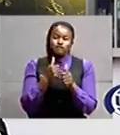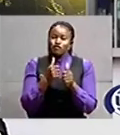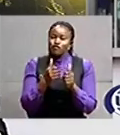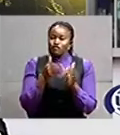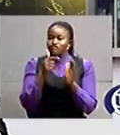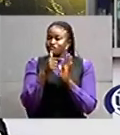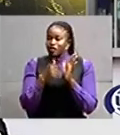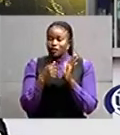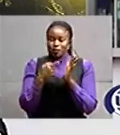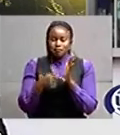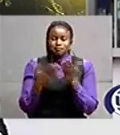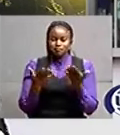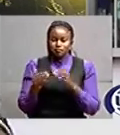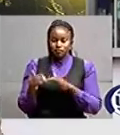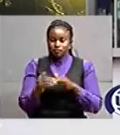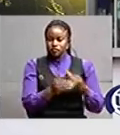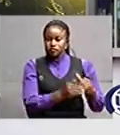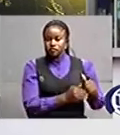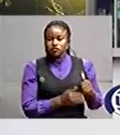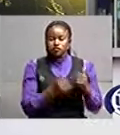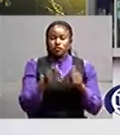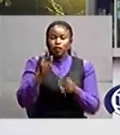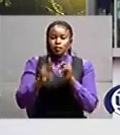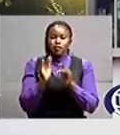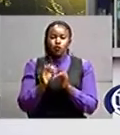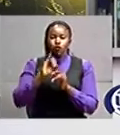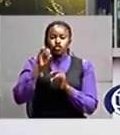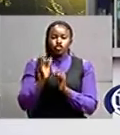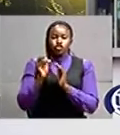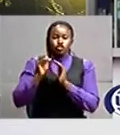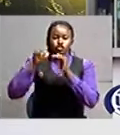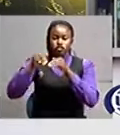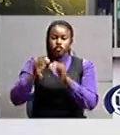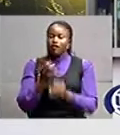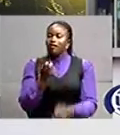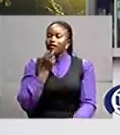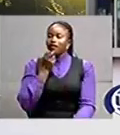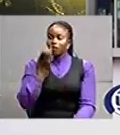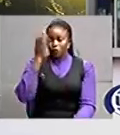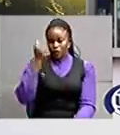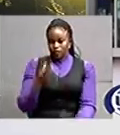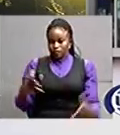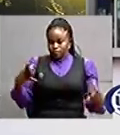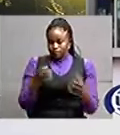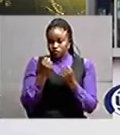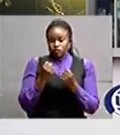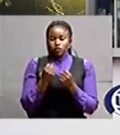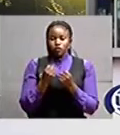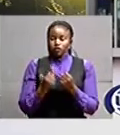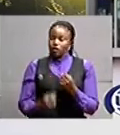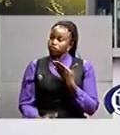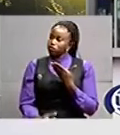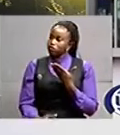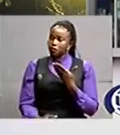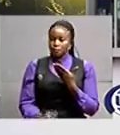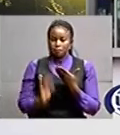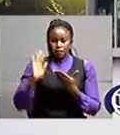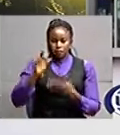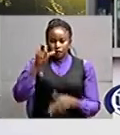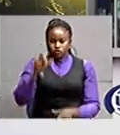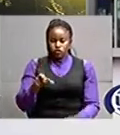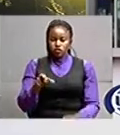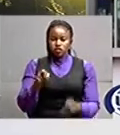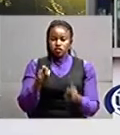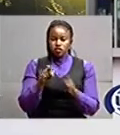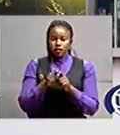now gg municipality residents were thrown into laughter following the arrest of one of their one of their own carrying eight